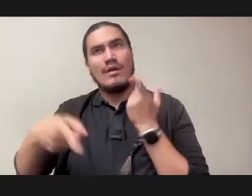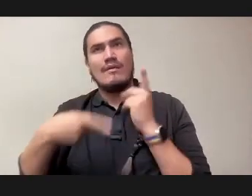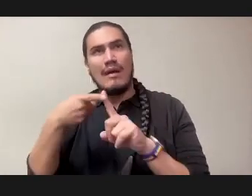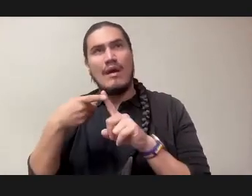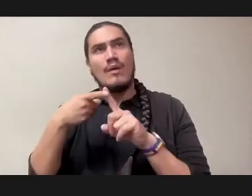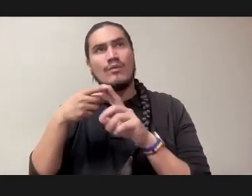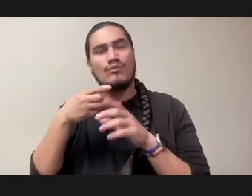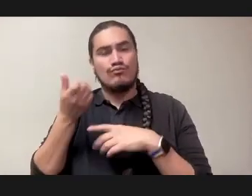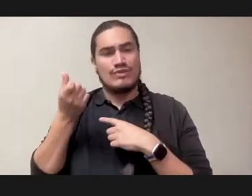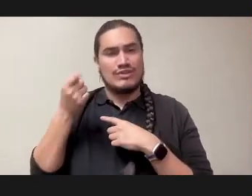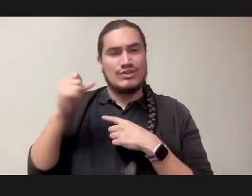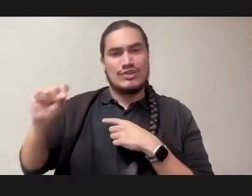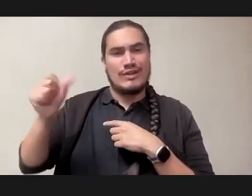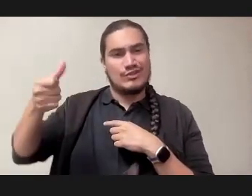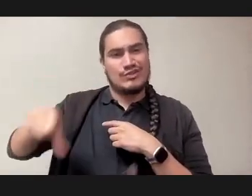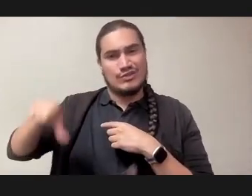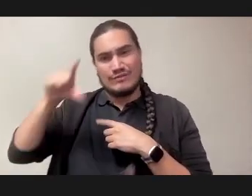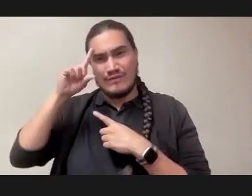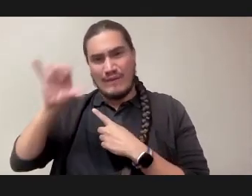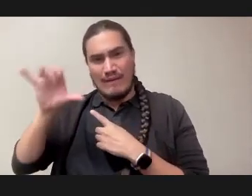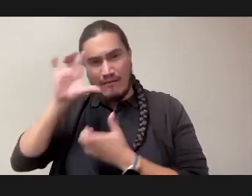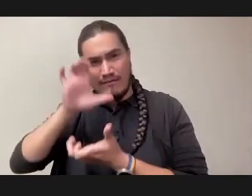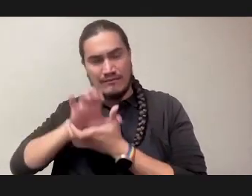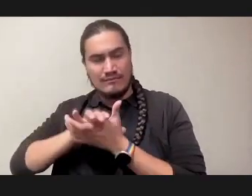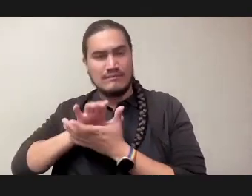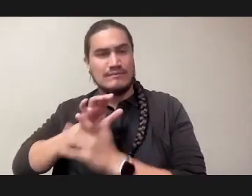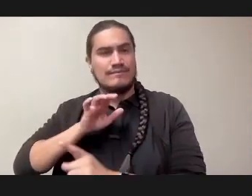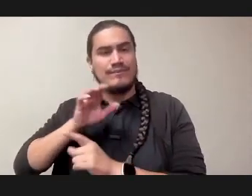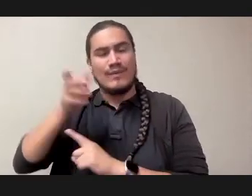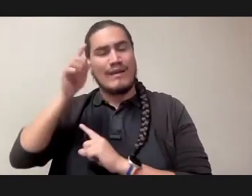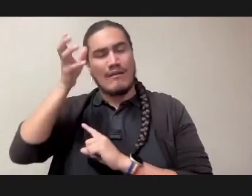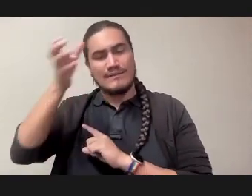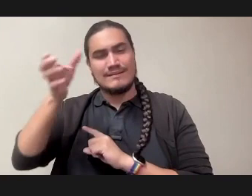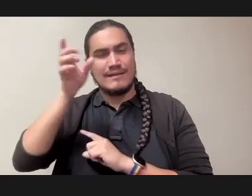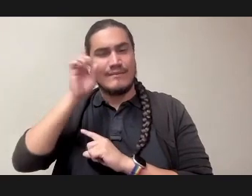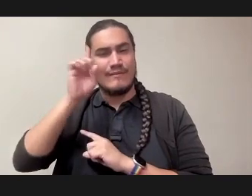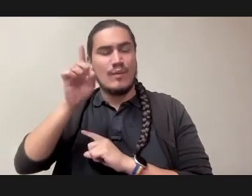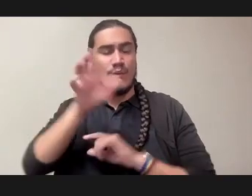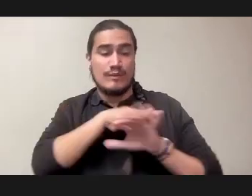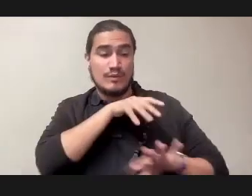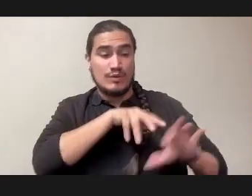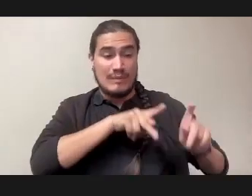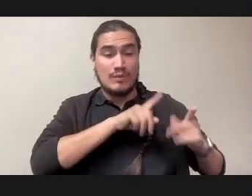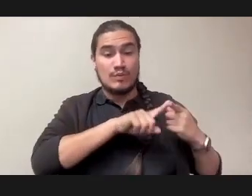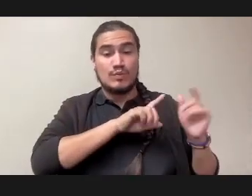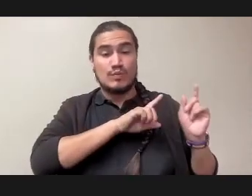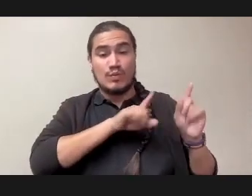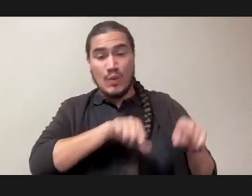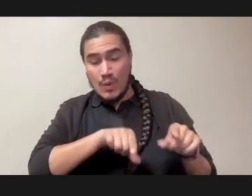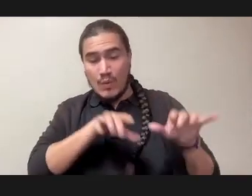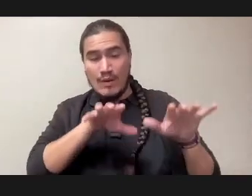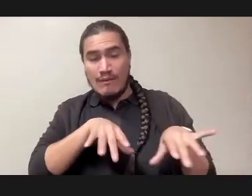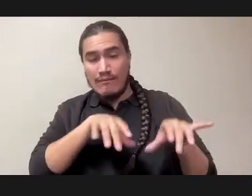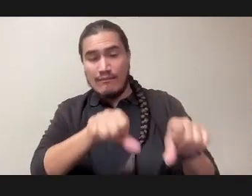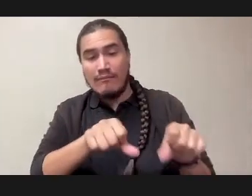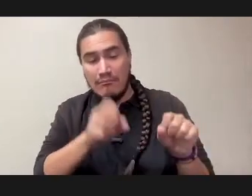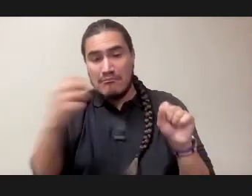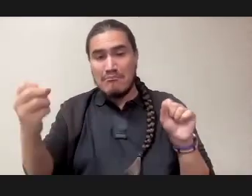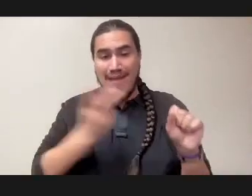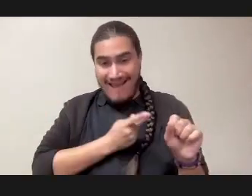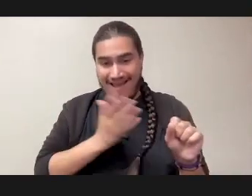And so how can indigenous sovereignty go to reclaim and connect with white people, also other people of color,